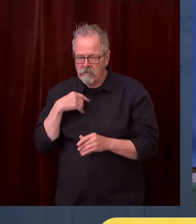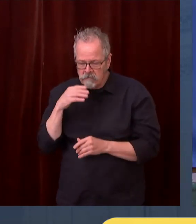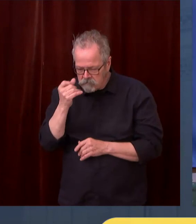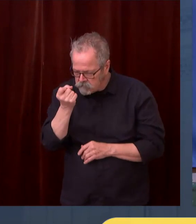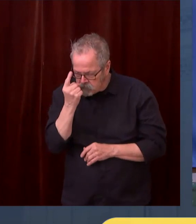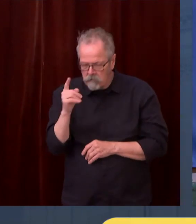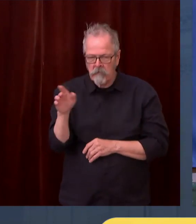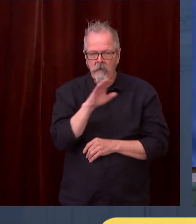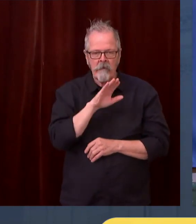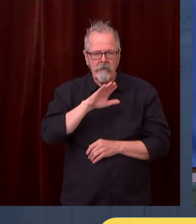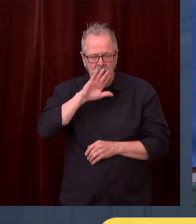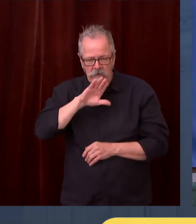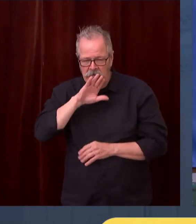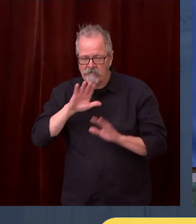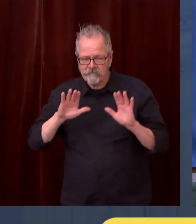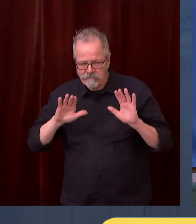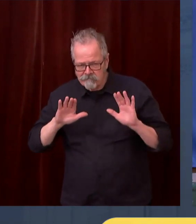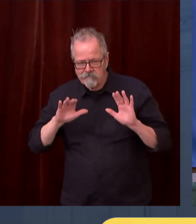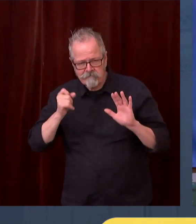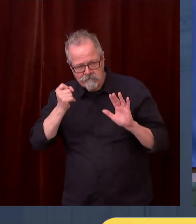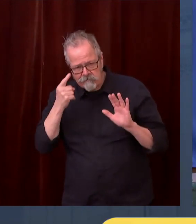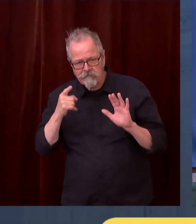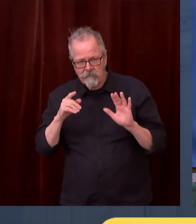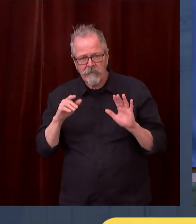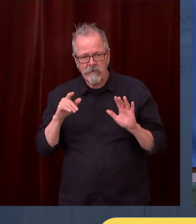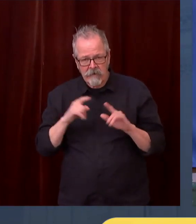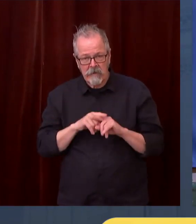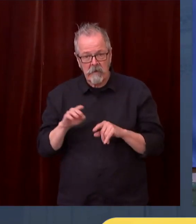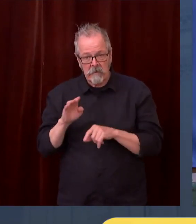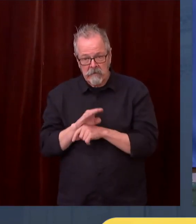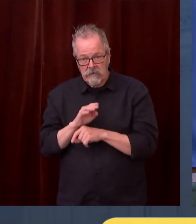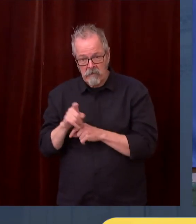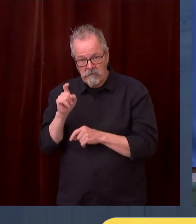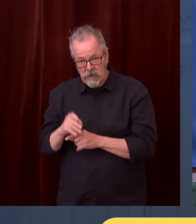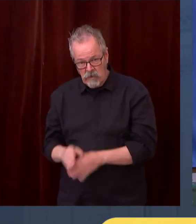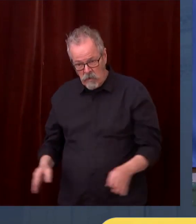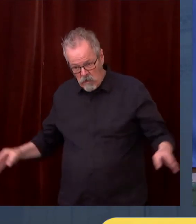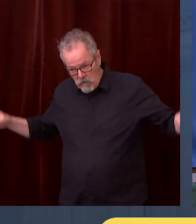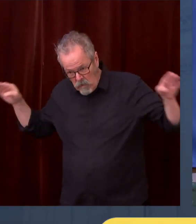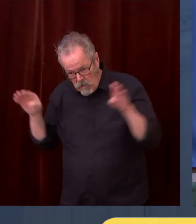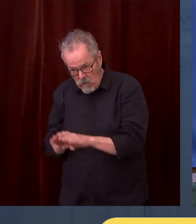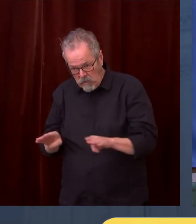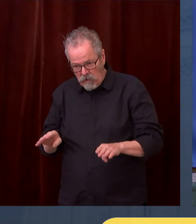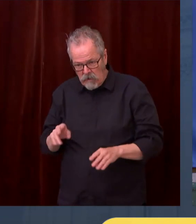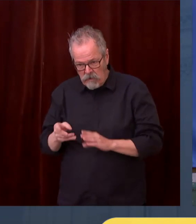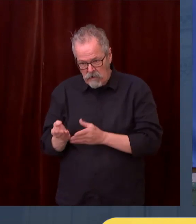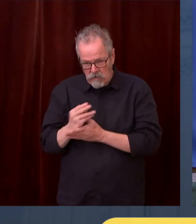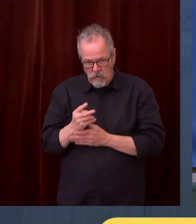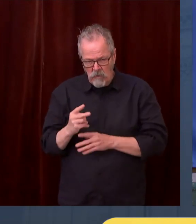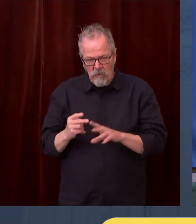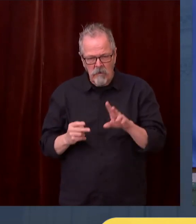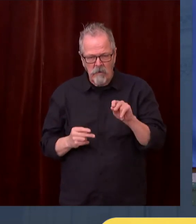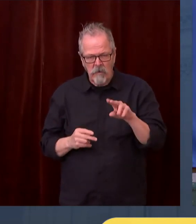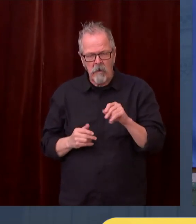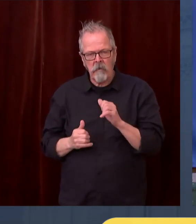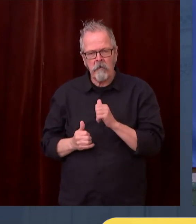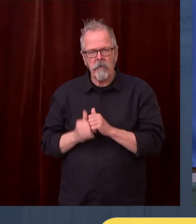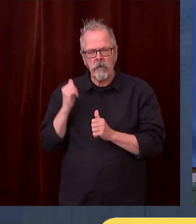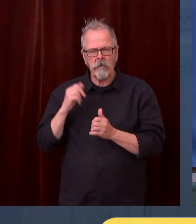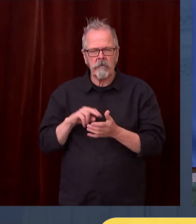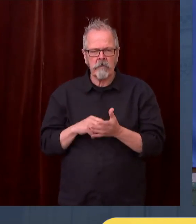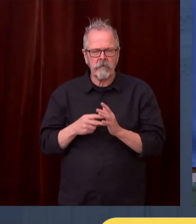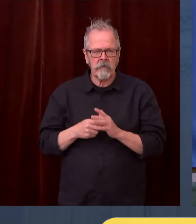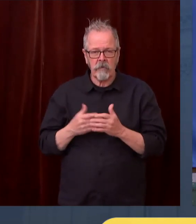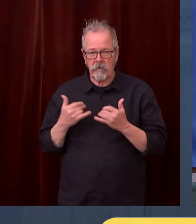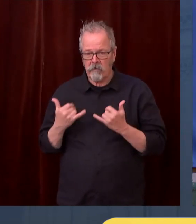There will be a reduction in capacity, mostly from 50% to 25%. Businesses will be able to